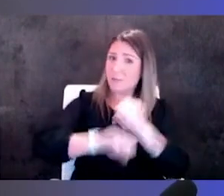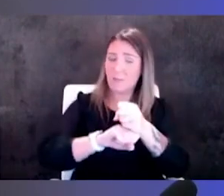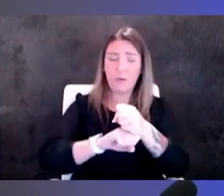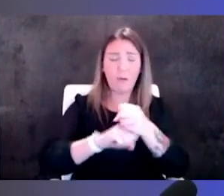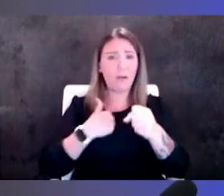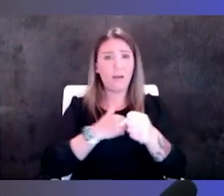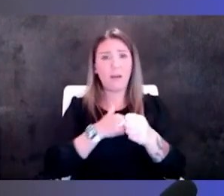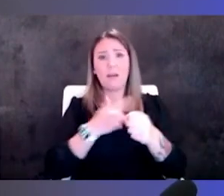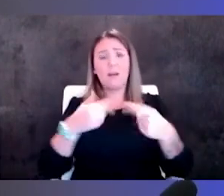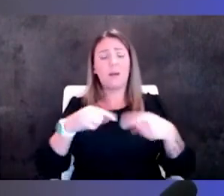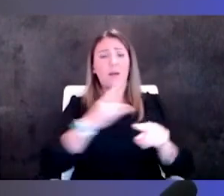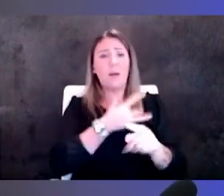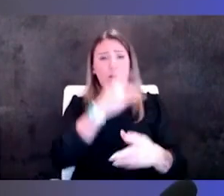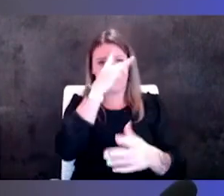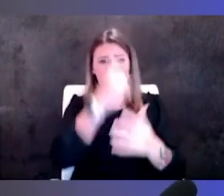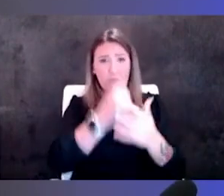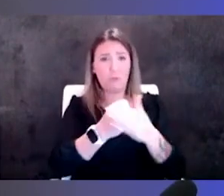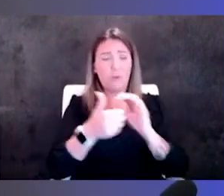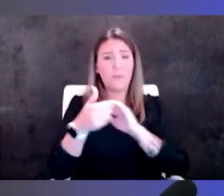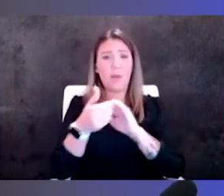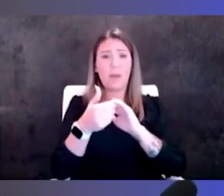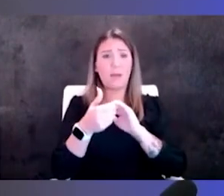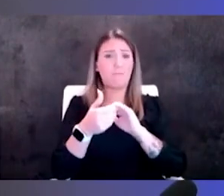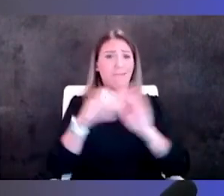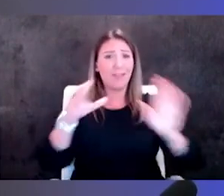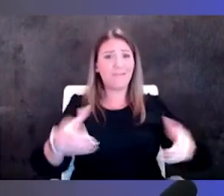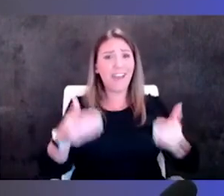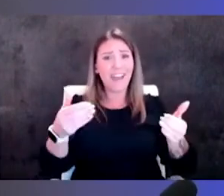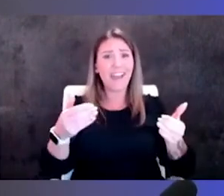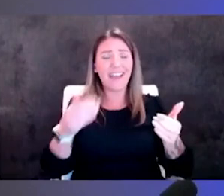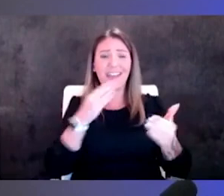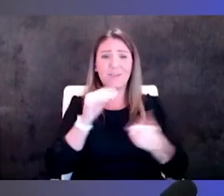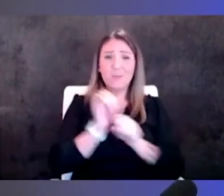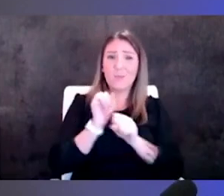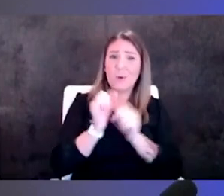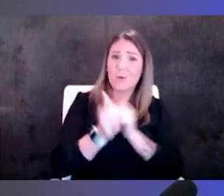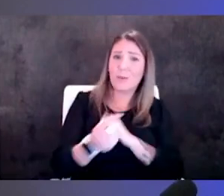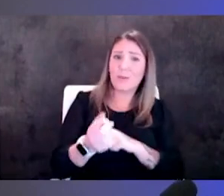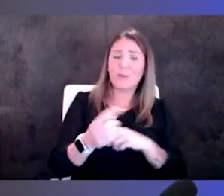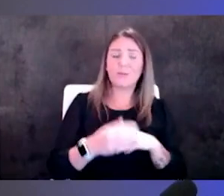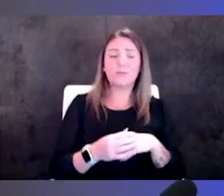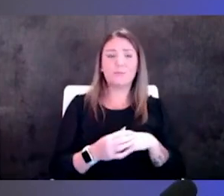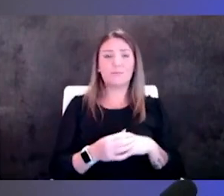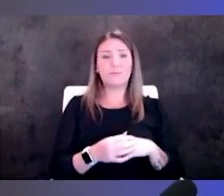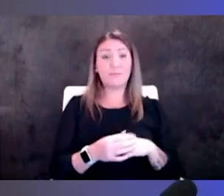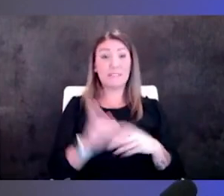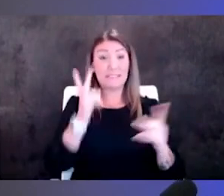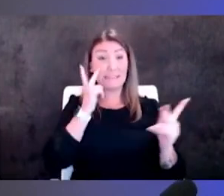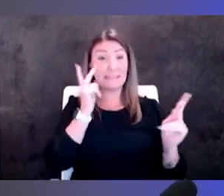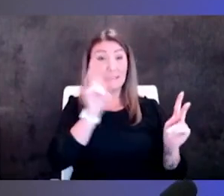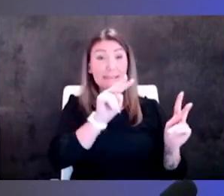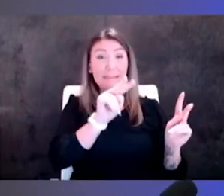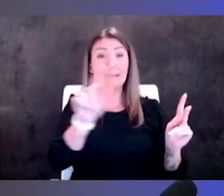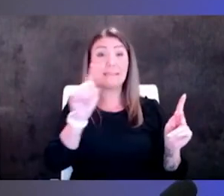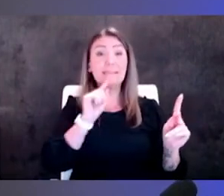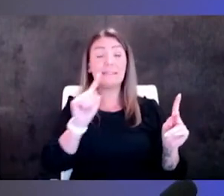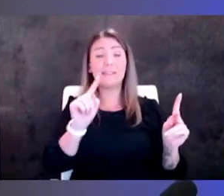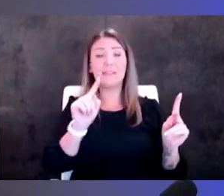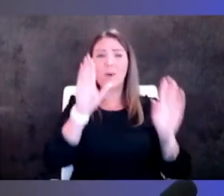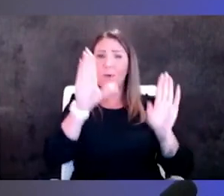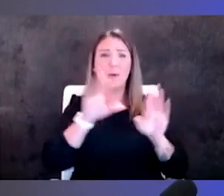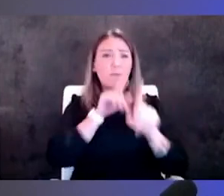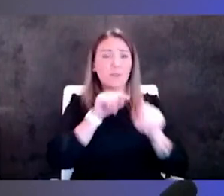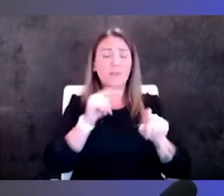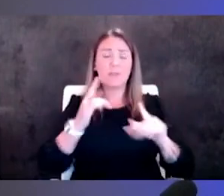collaborative care collaborative uh inviting us in and letting us work with you uh to see these great results we've got we are excited to